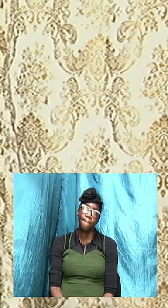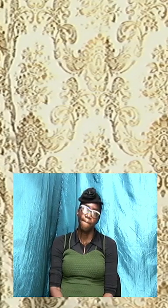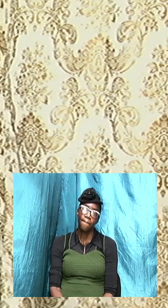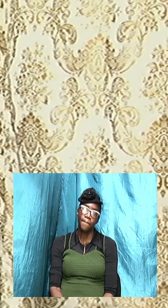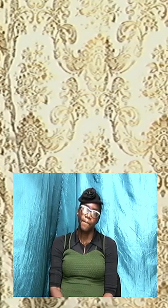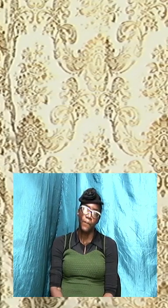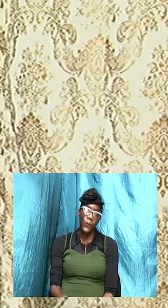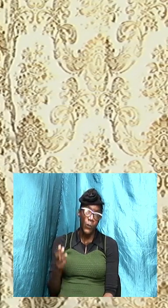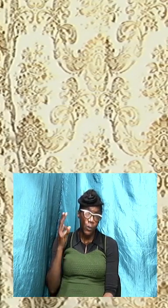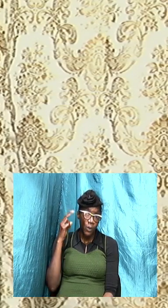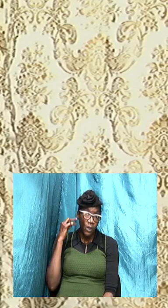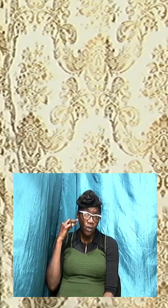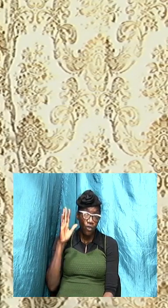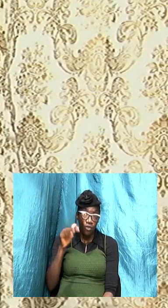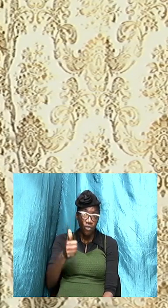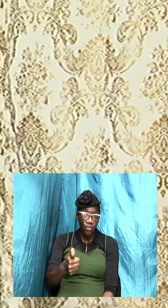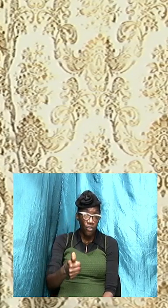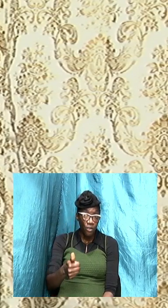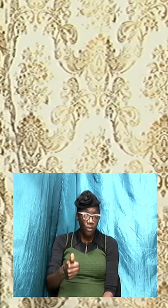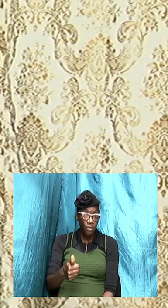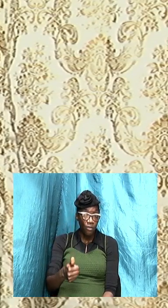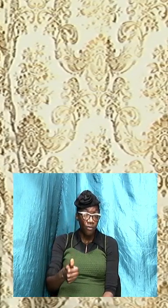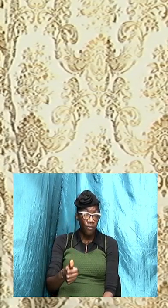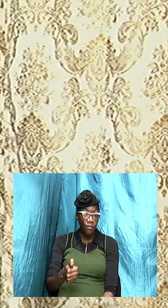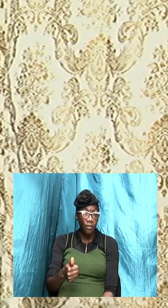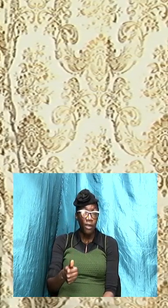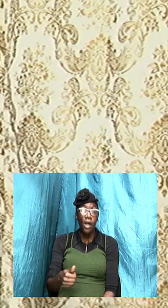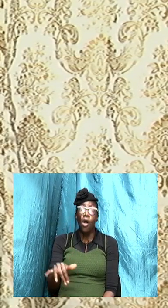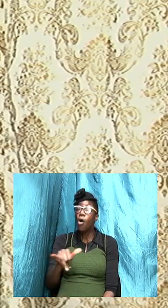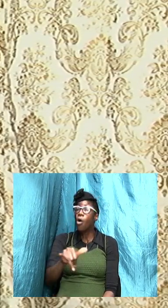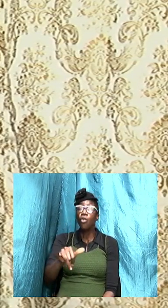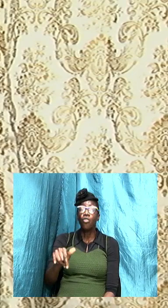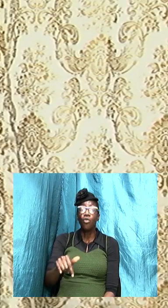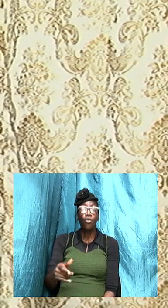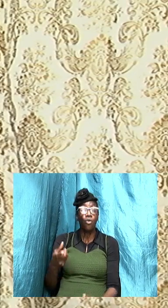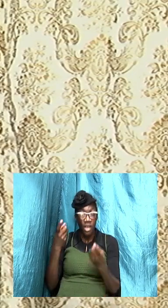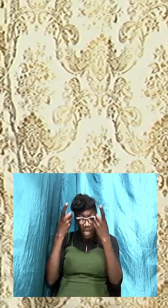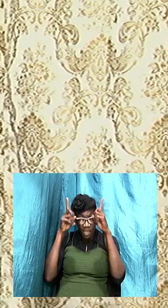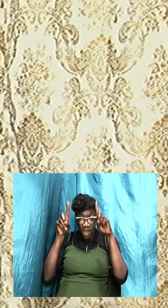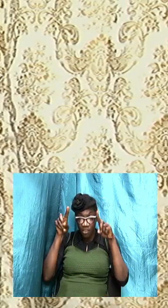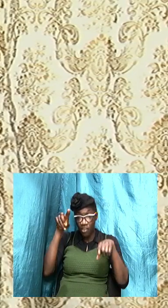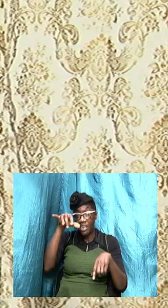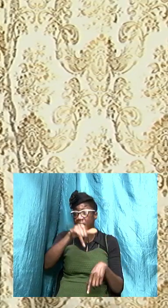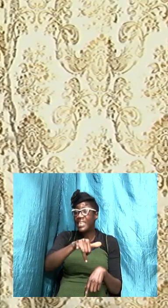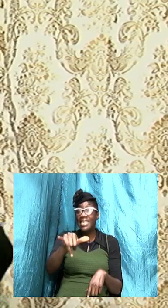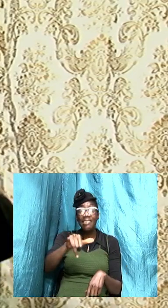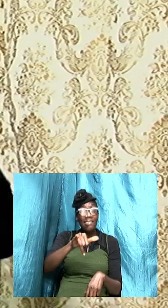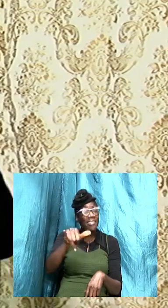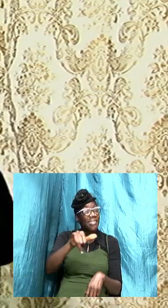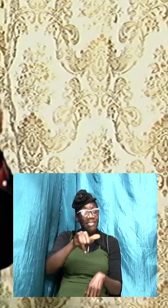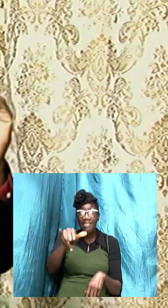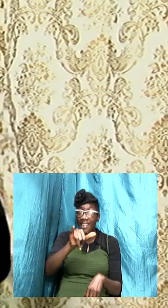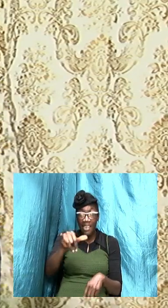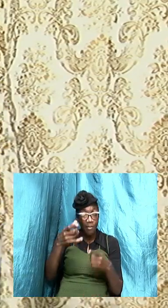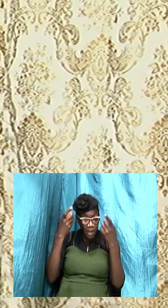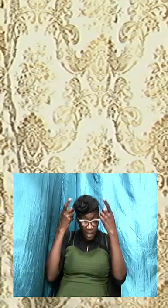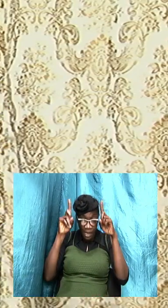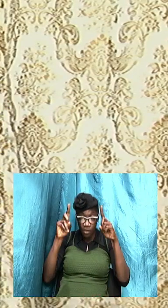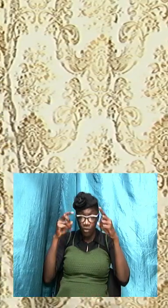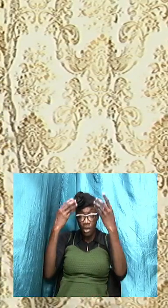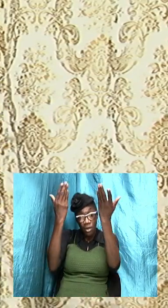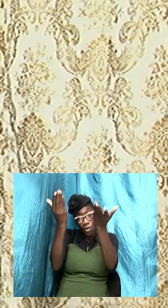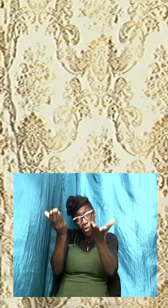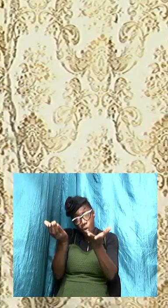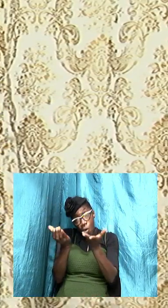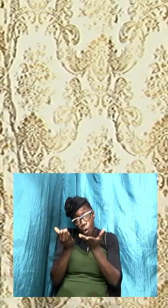take heed unto thyself and unto the doctrine this same doctrine that has been handed down to